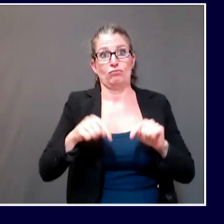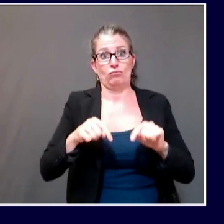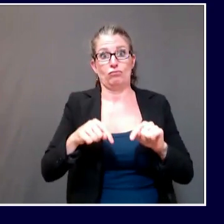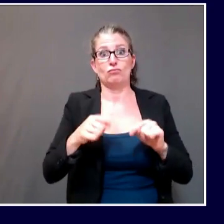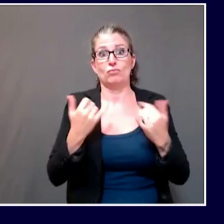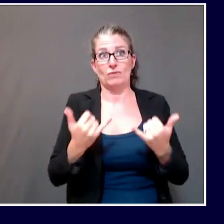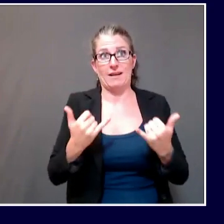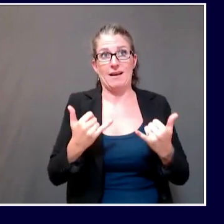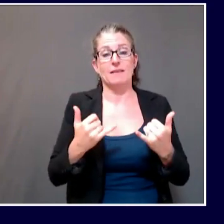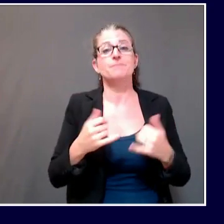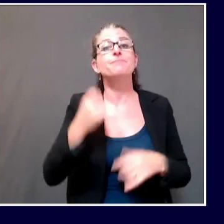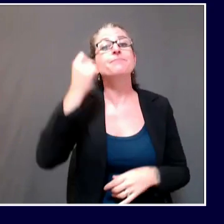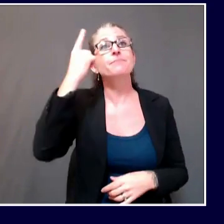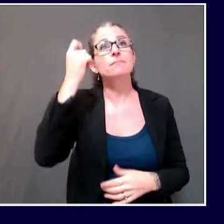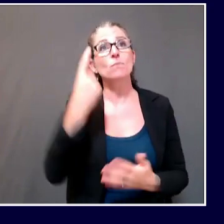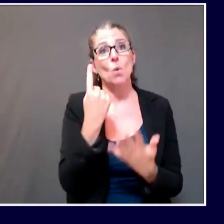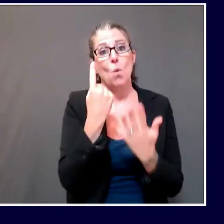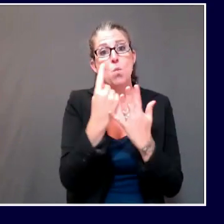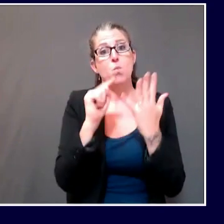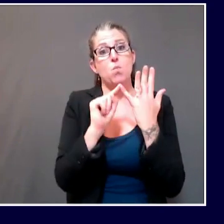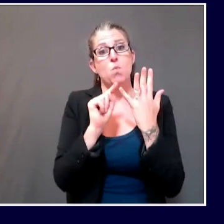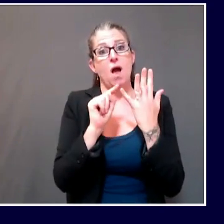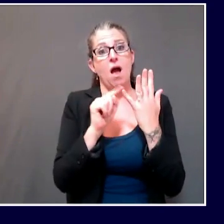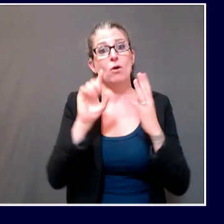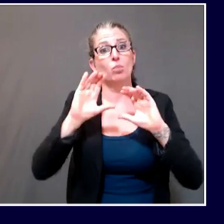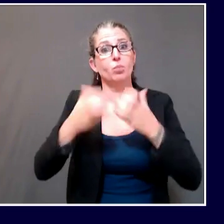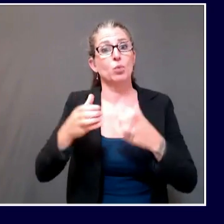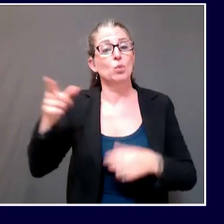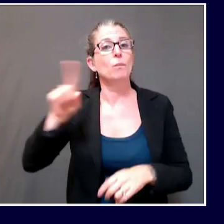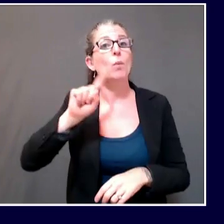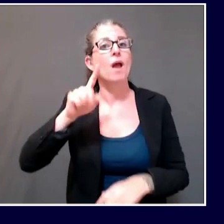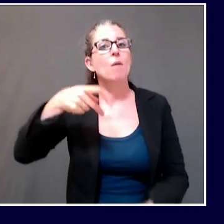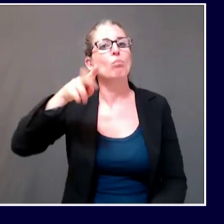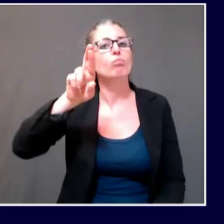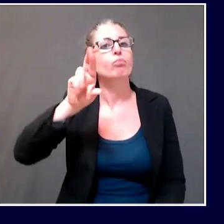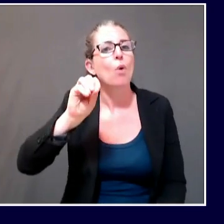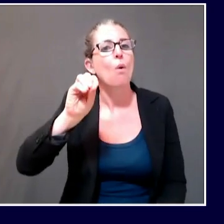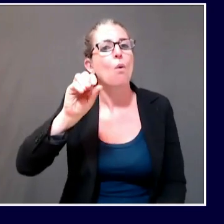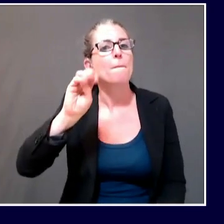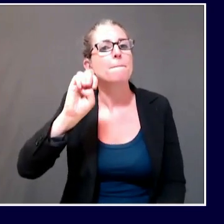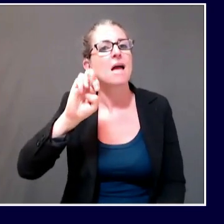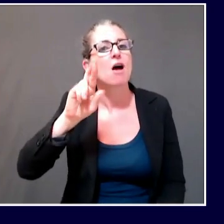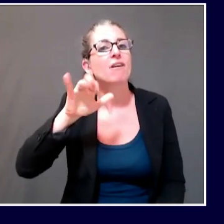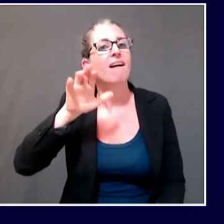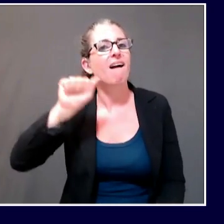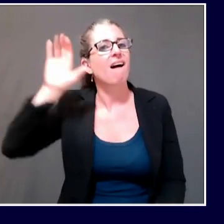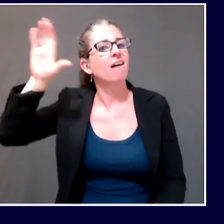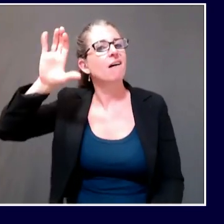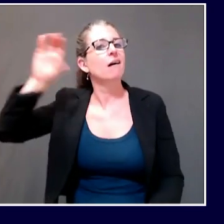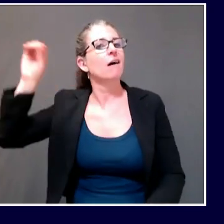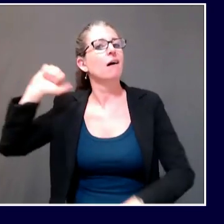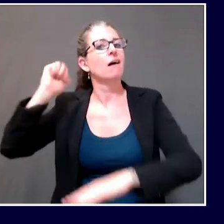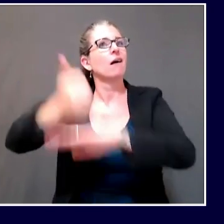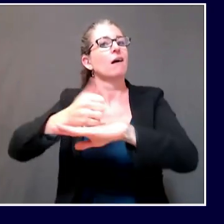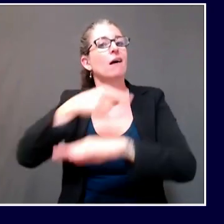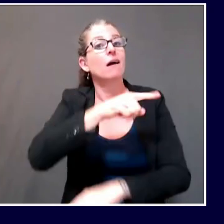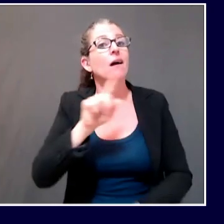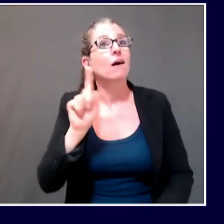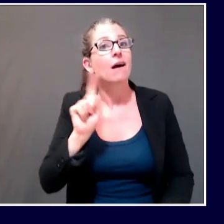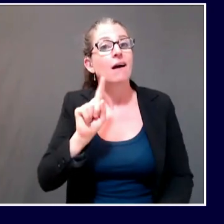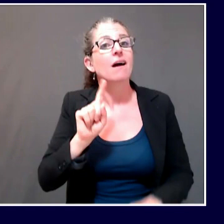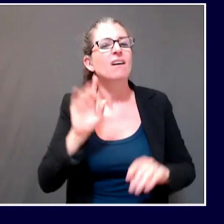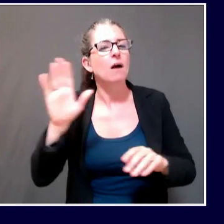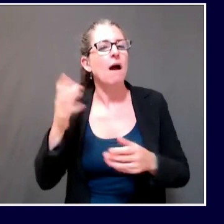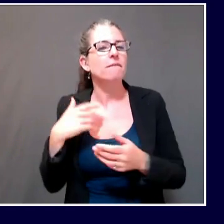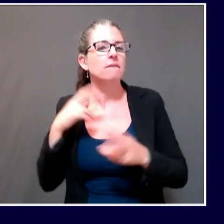announced last month, will start its operations at the Maine Visitors Information Center in Kittery on Tuesday, August